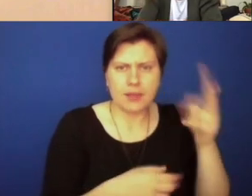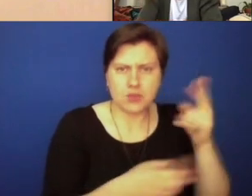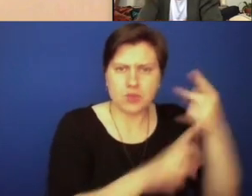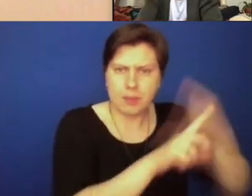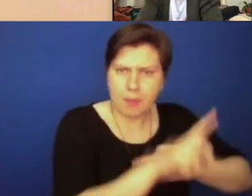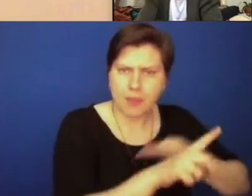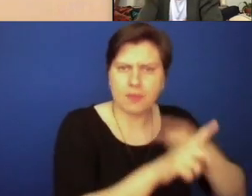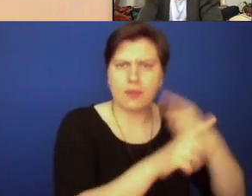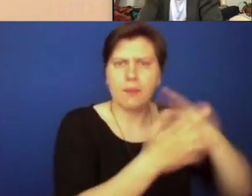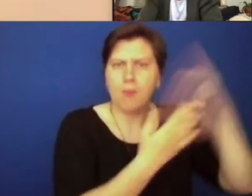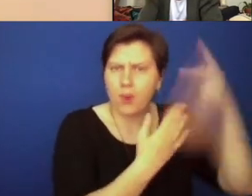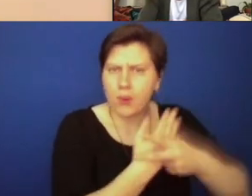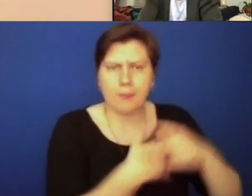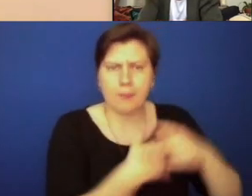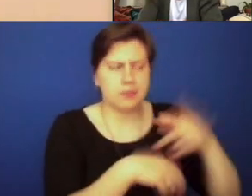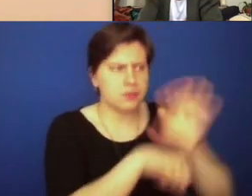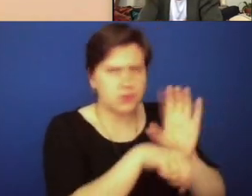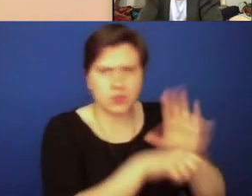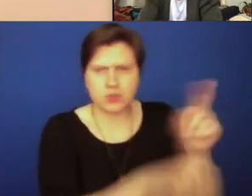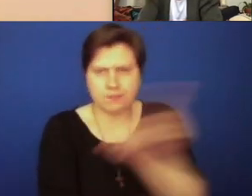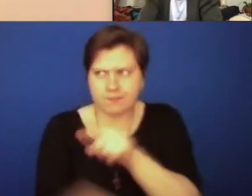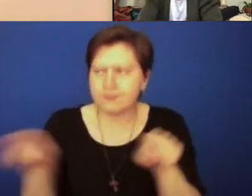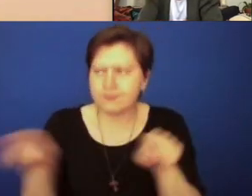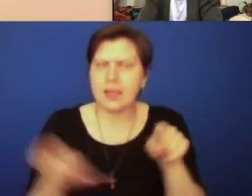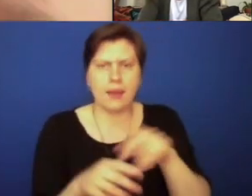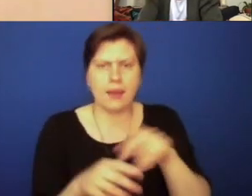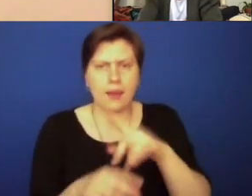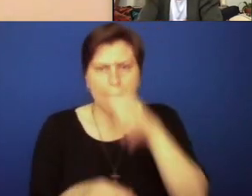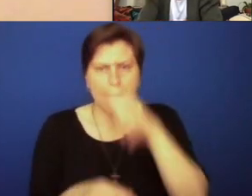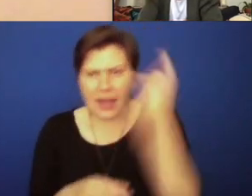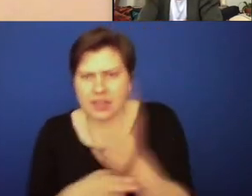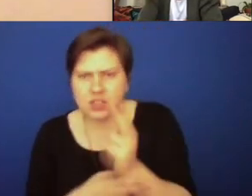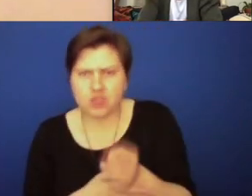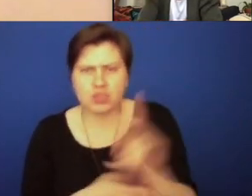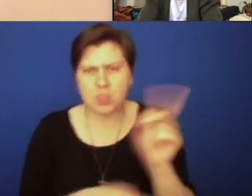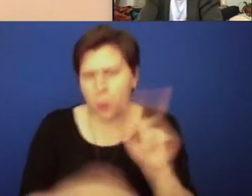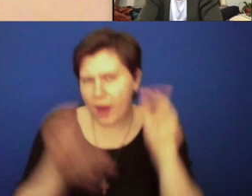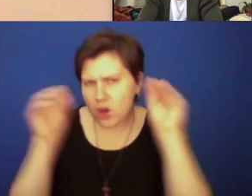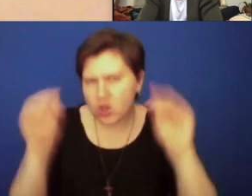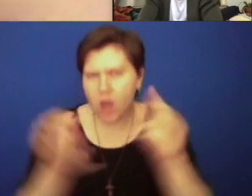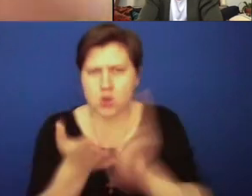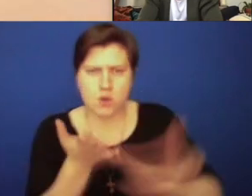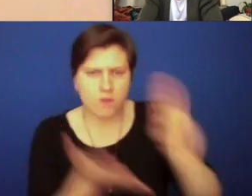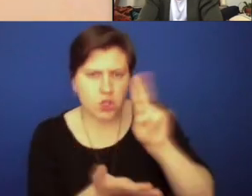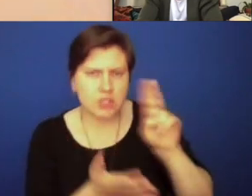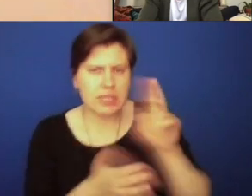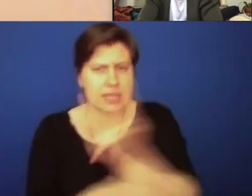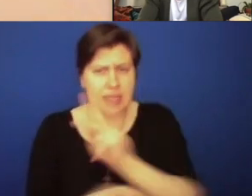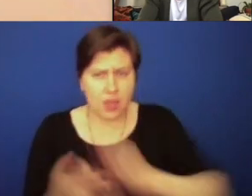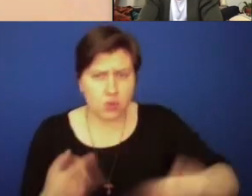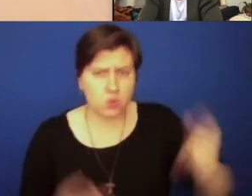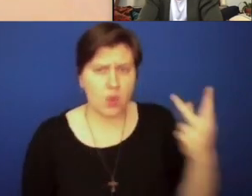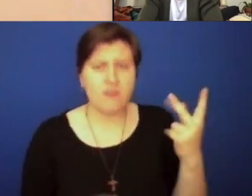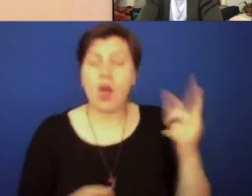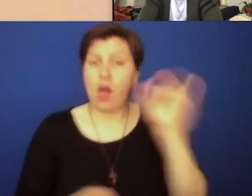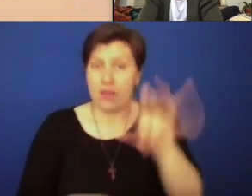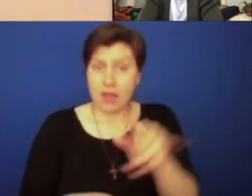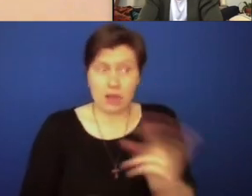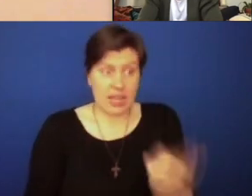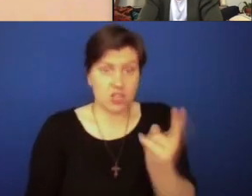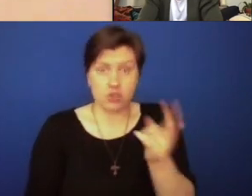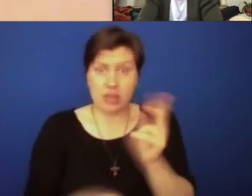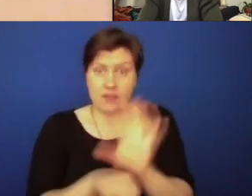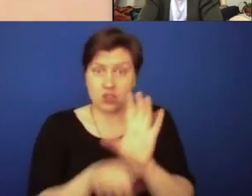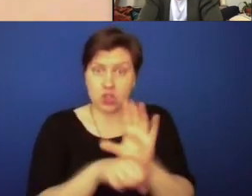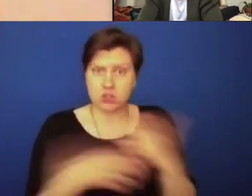programs? Where is Black Catholic history being taught on the K-12 level? Where is it being taught on the university level? This is the history of the church,